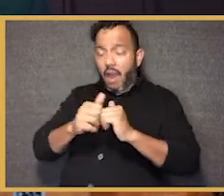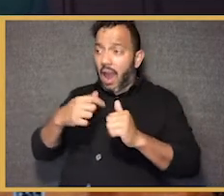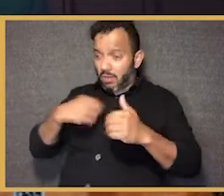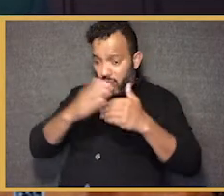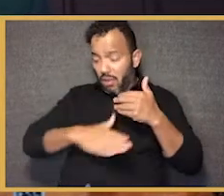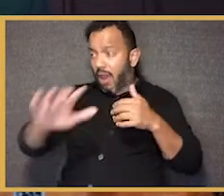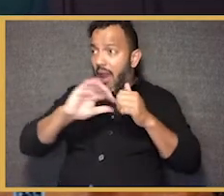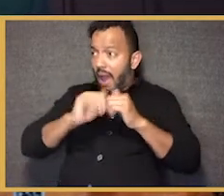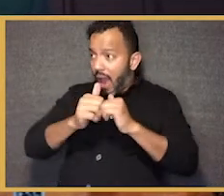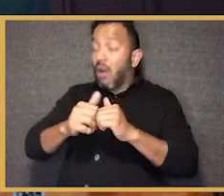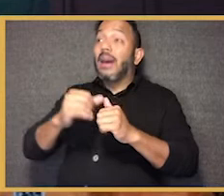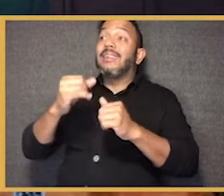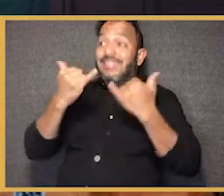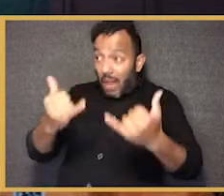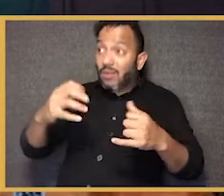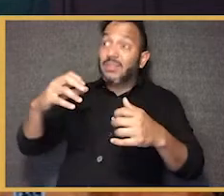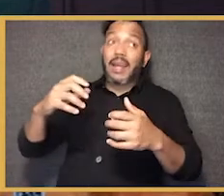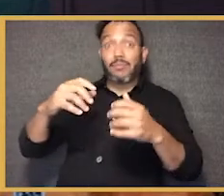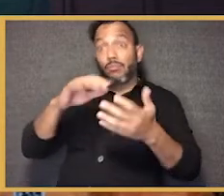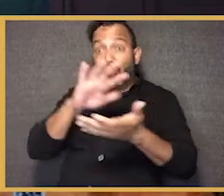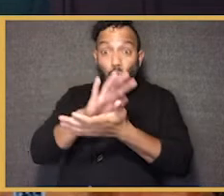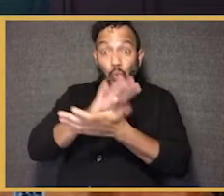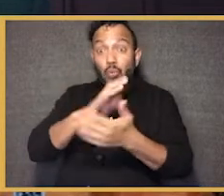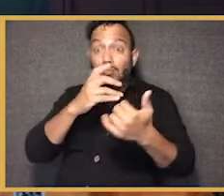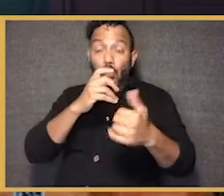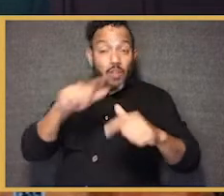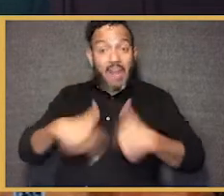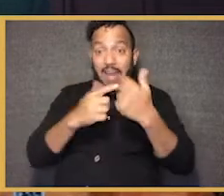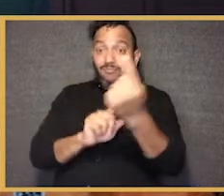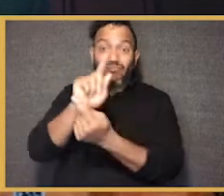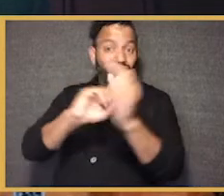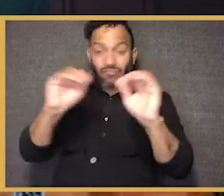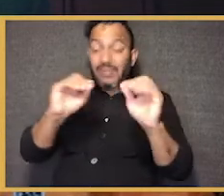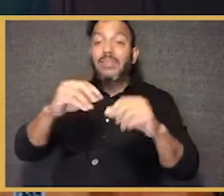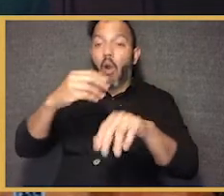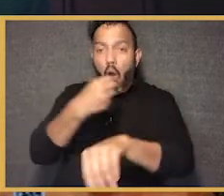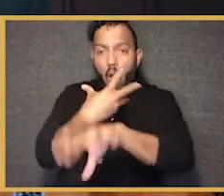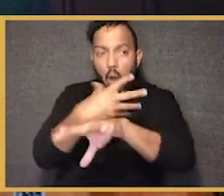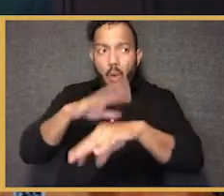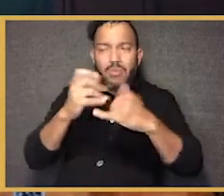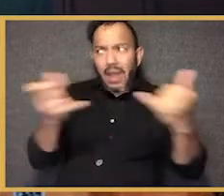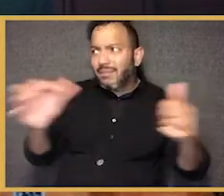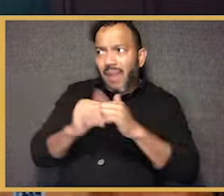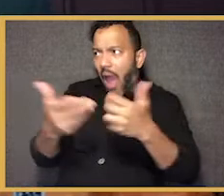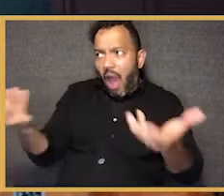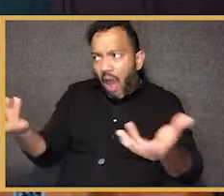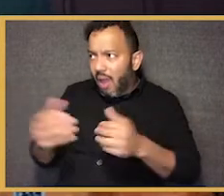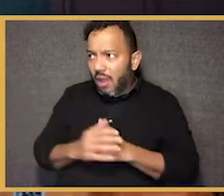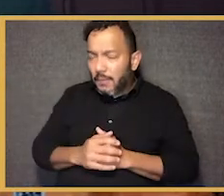going forward with so many schools being online in particular? So sort of trauma in the face of COVID-19.